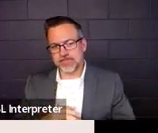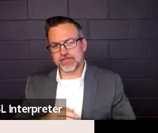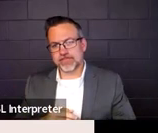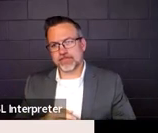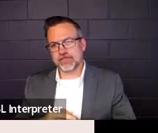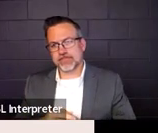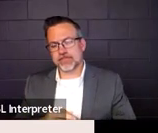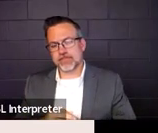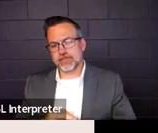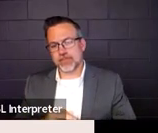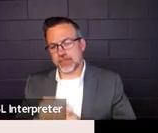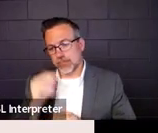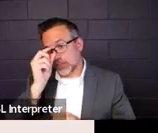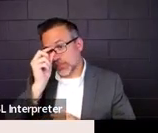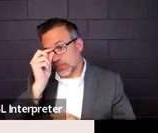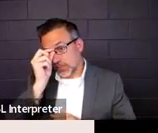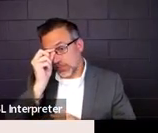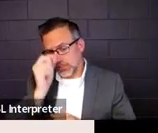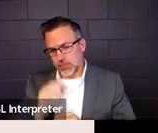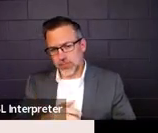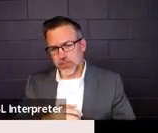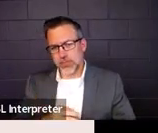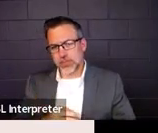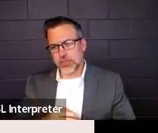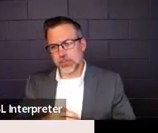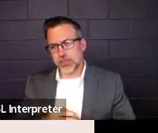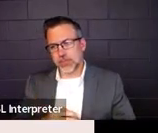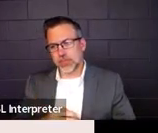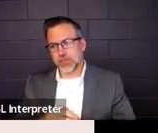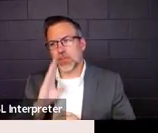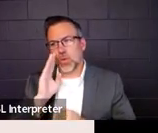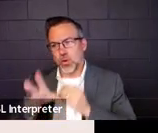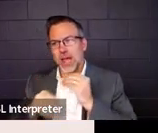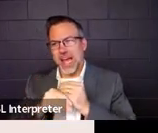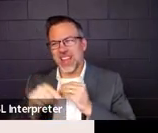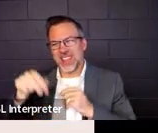One of which is this PowerPoint presentation.